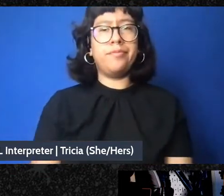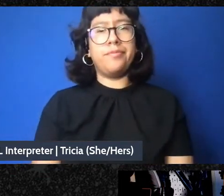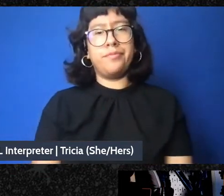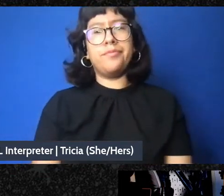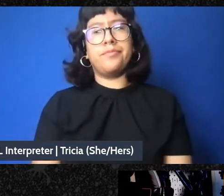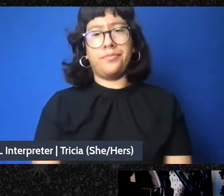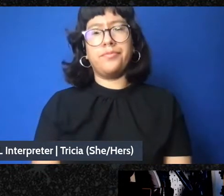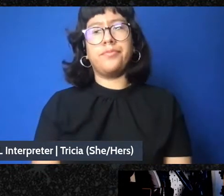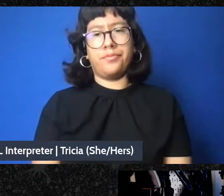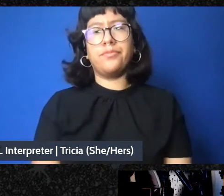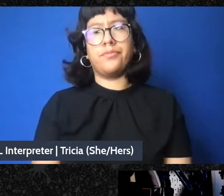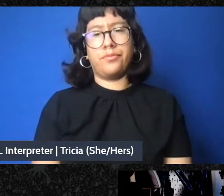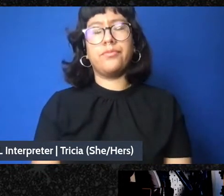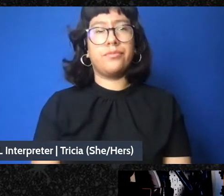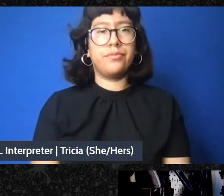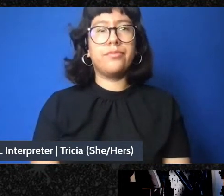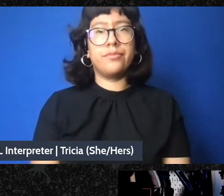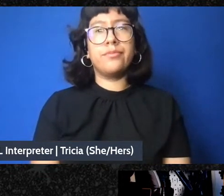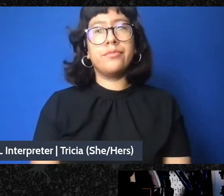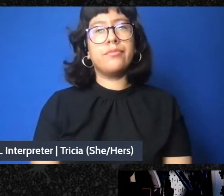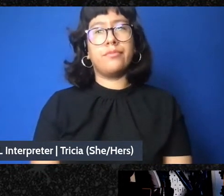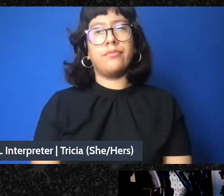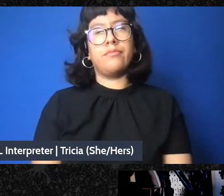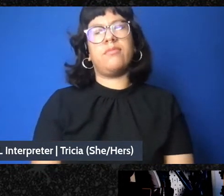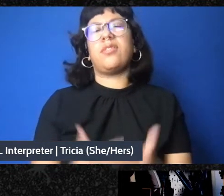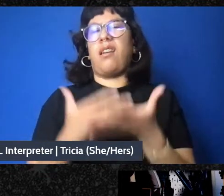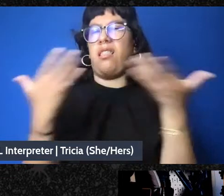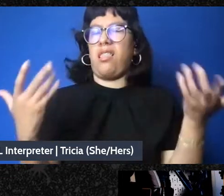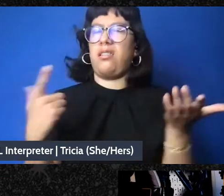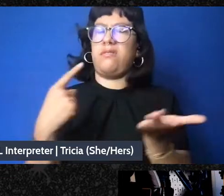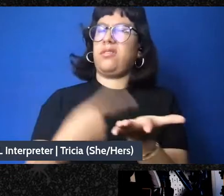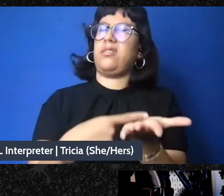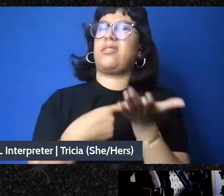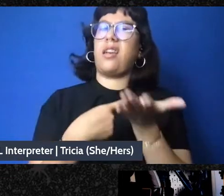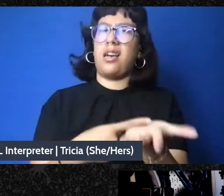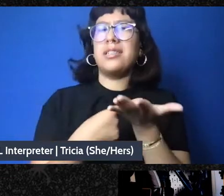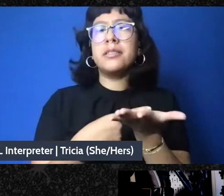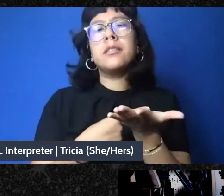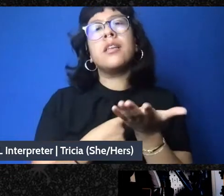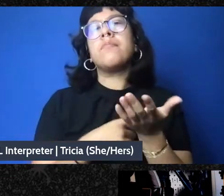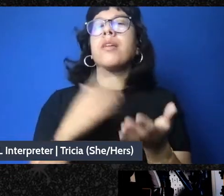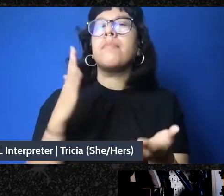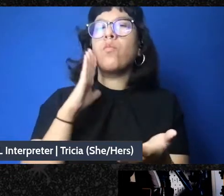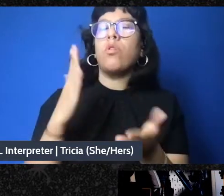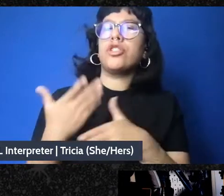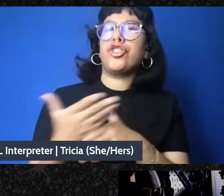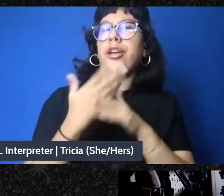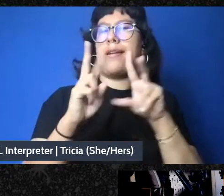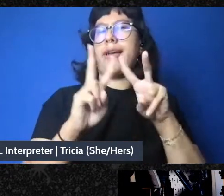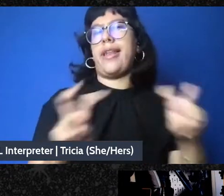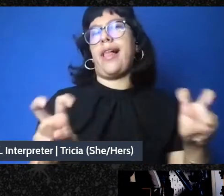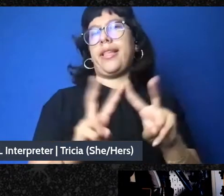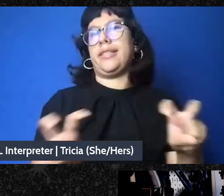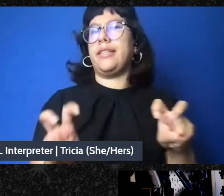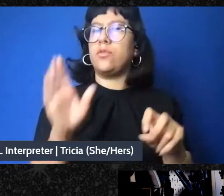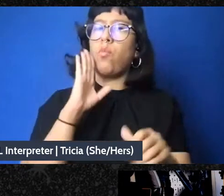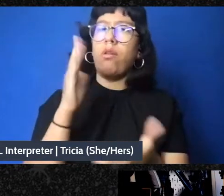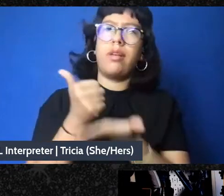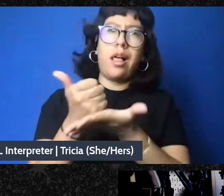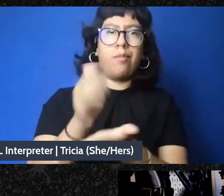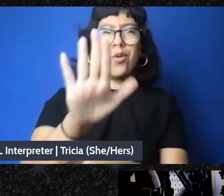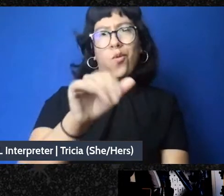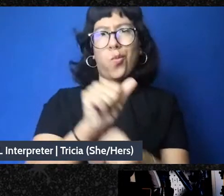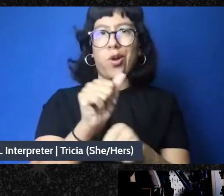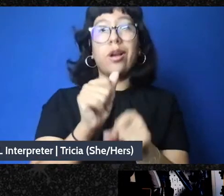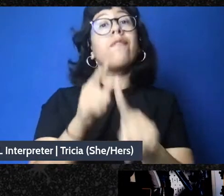And again, there's a lot to cover. Perhaps I'll share some analysis that will help deepen your work as well, particularly